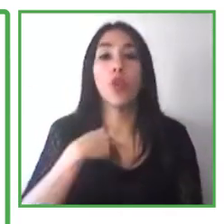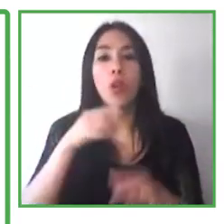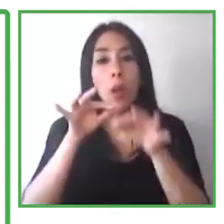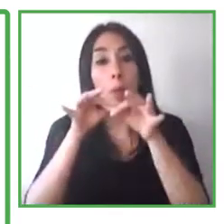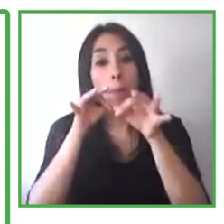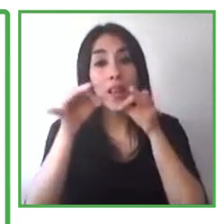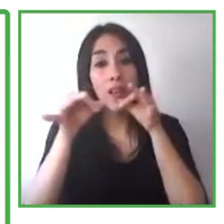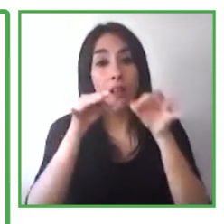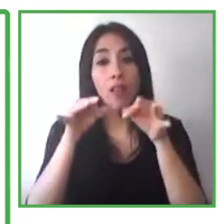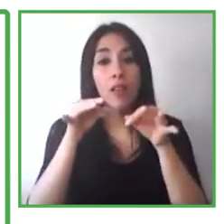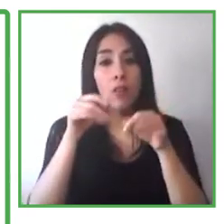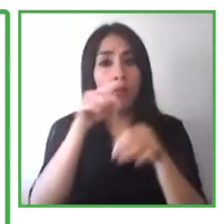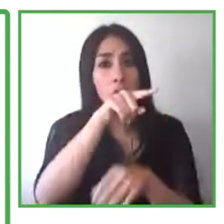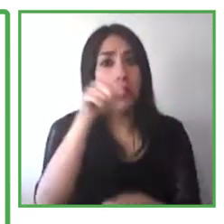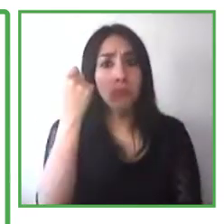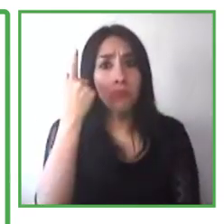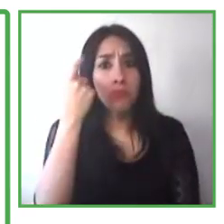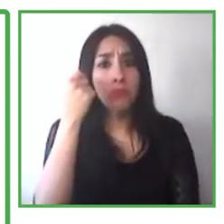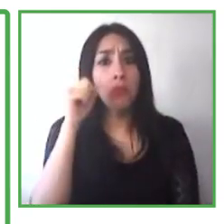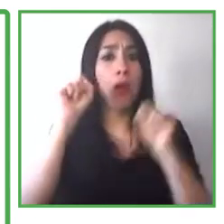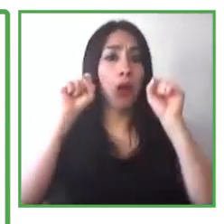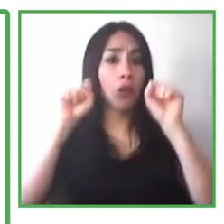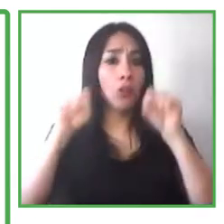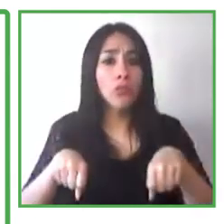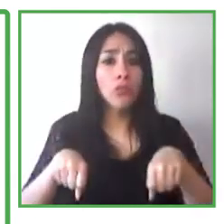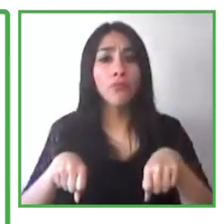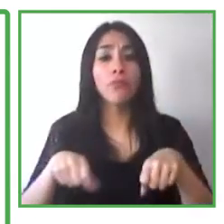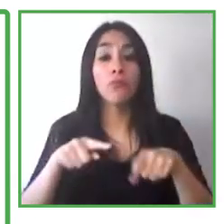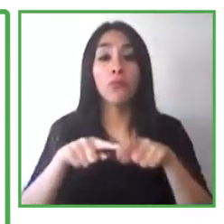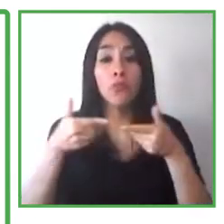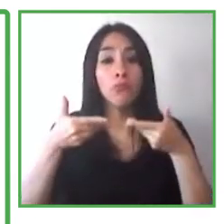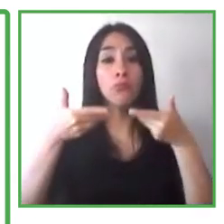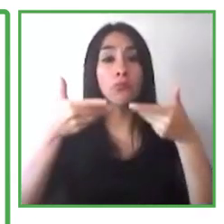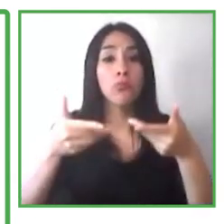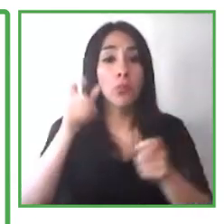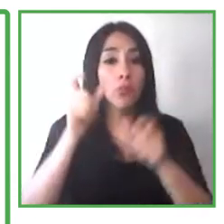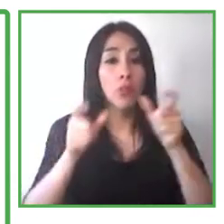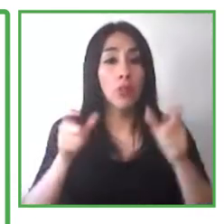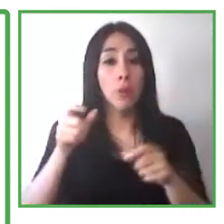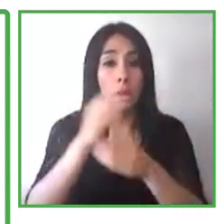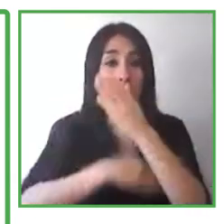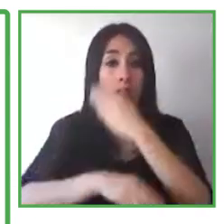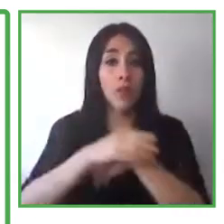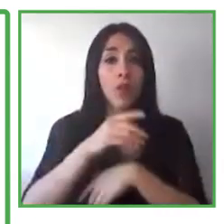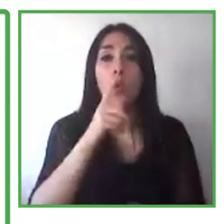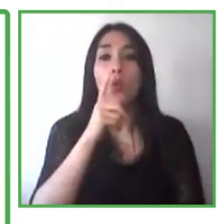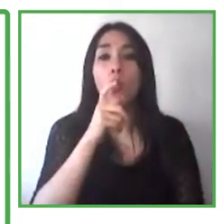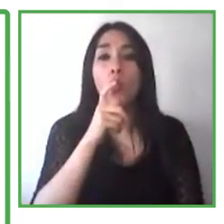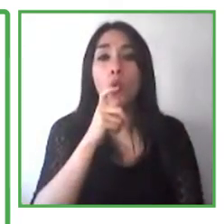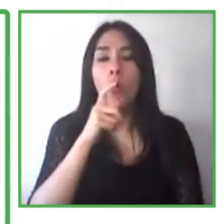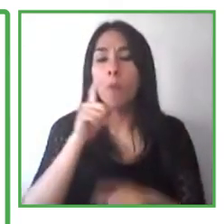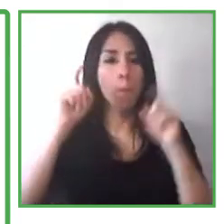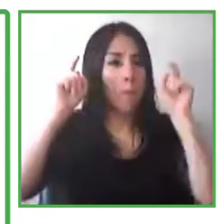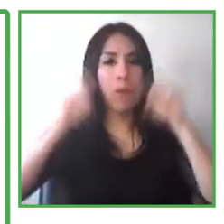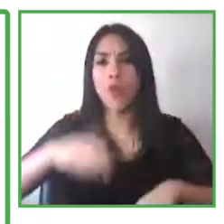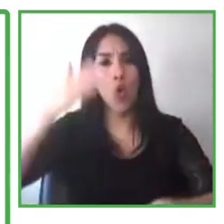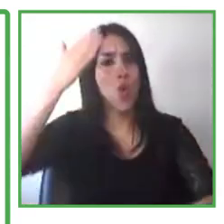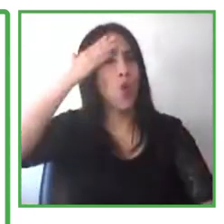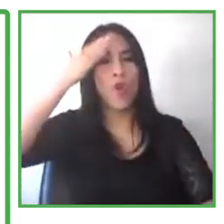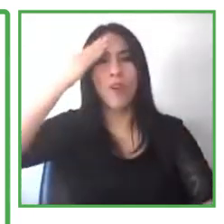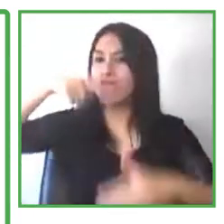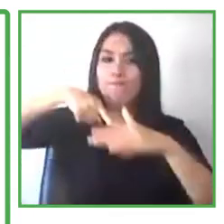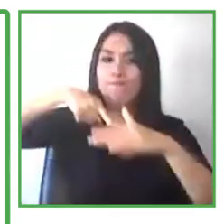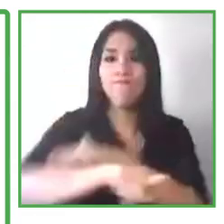we're trying to provide to them. And when we do, we often find, and we hear from employers all the time that these are some of their best employees.